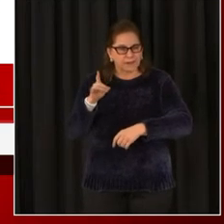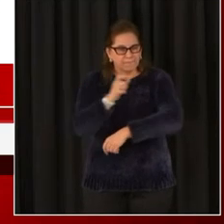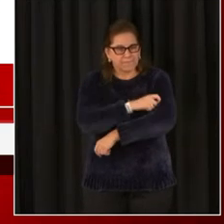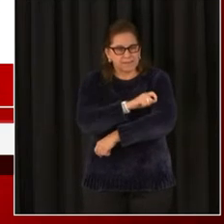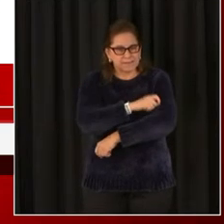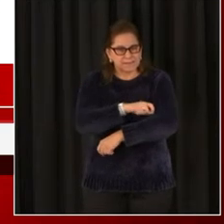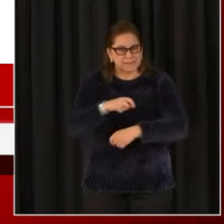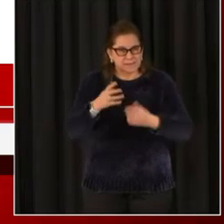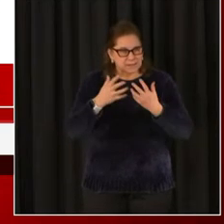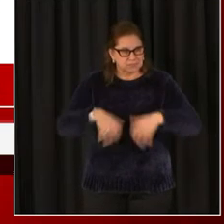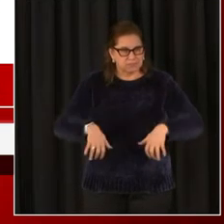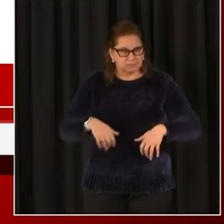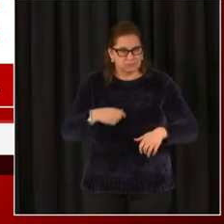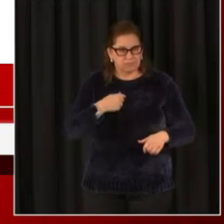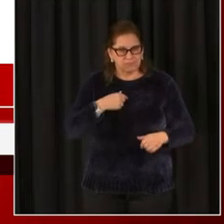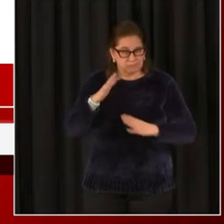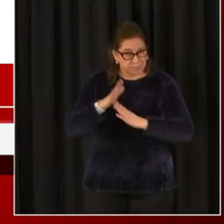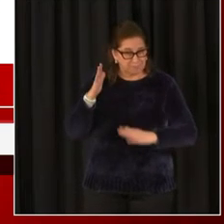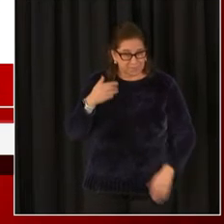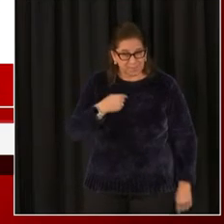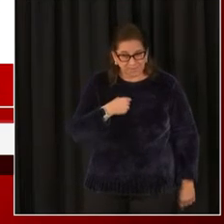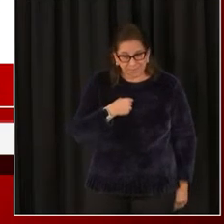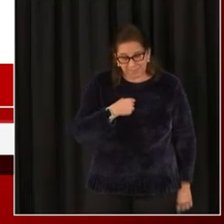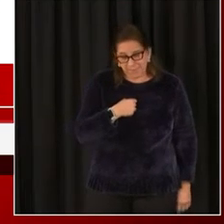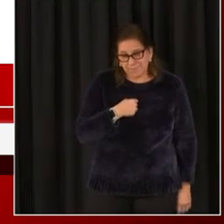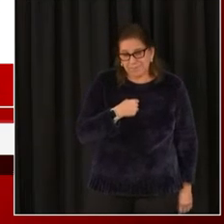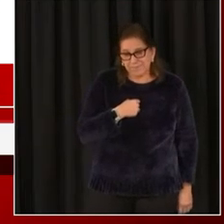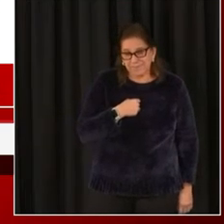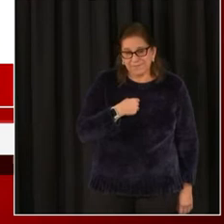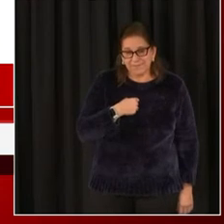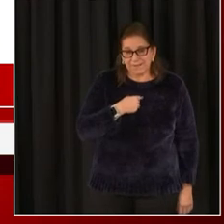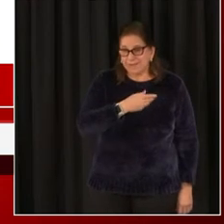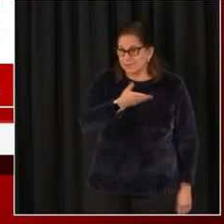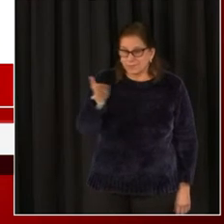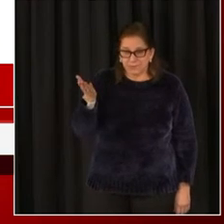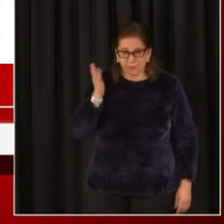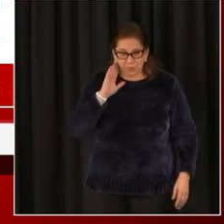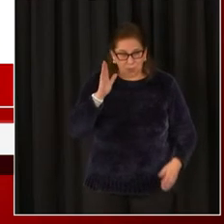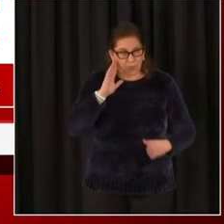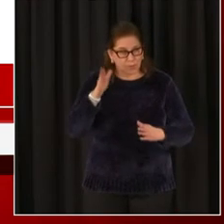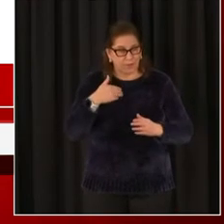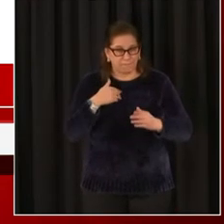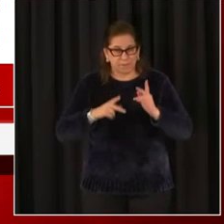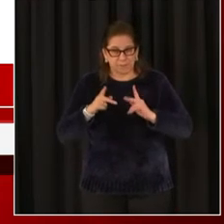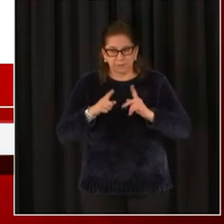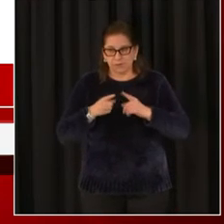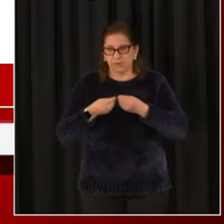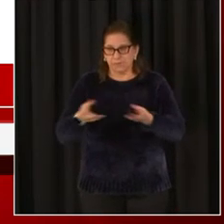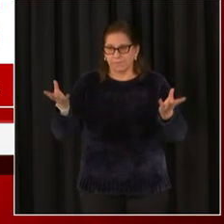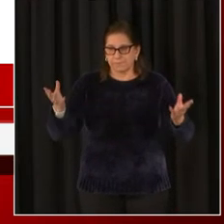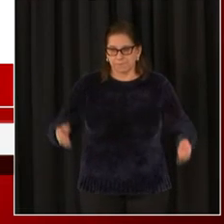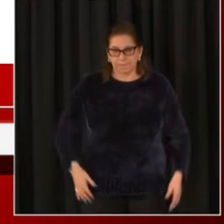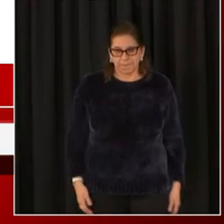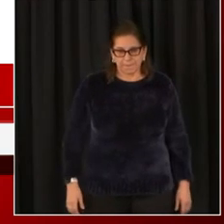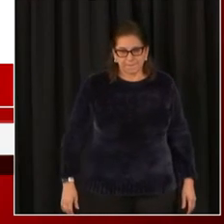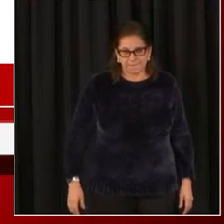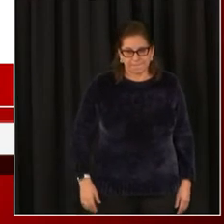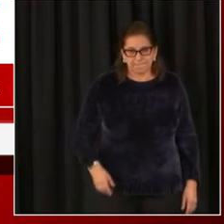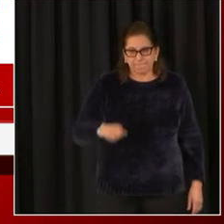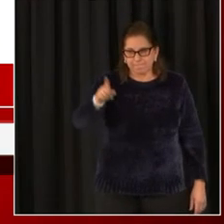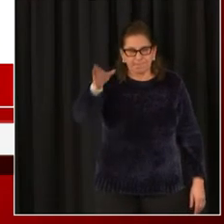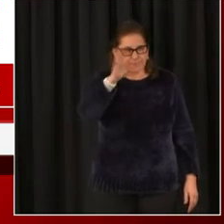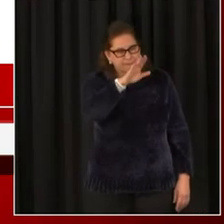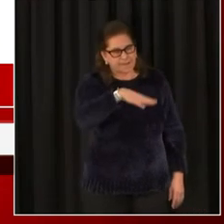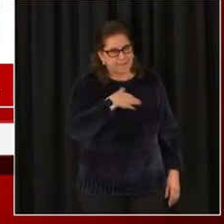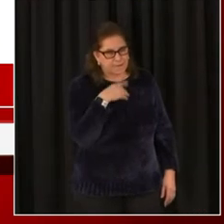consistently into why once you get a dose and once you administer it, these other things have to happen. And if I could just